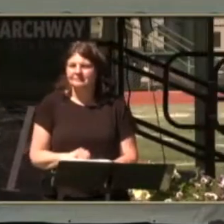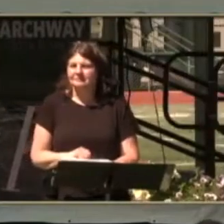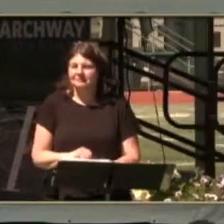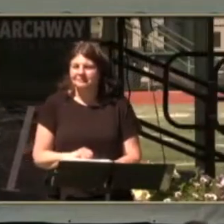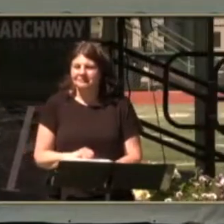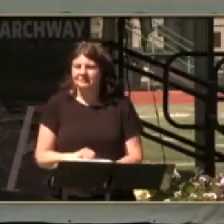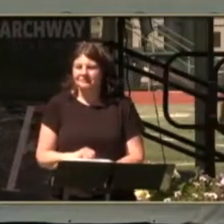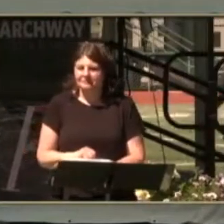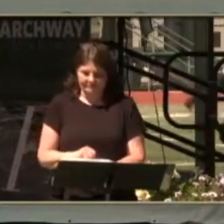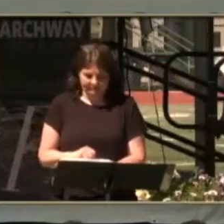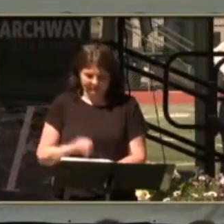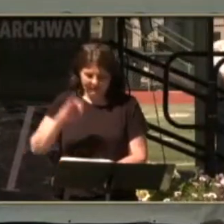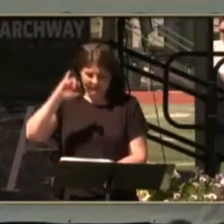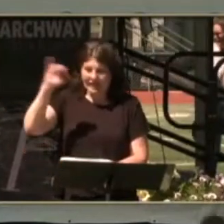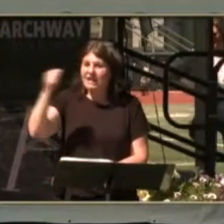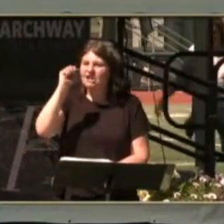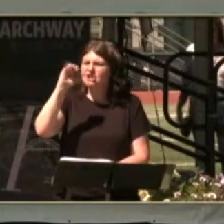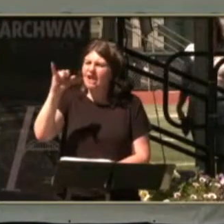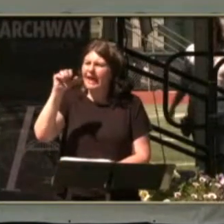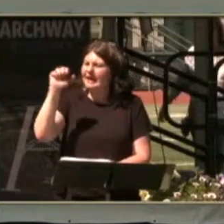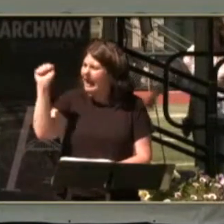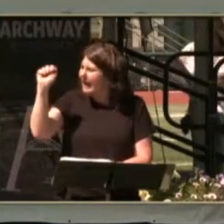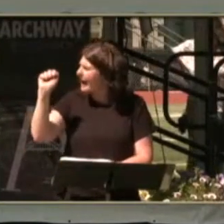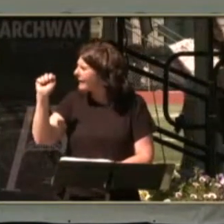Jay Ames